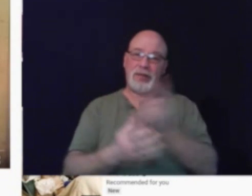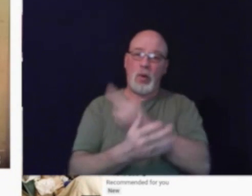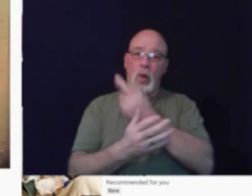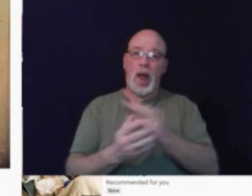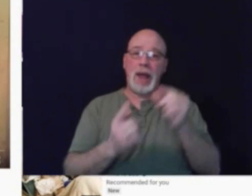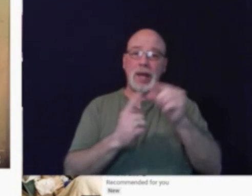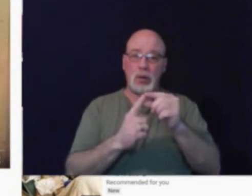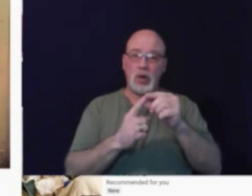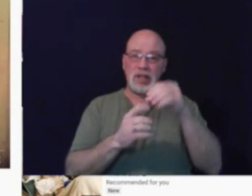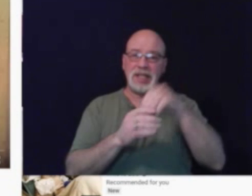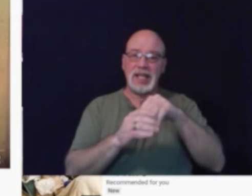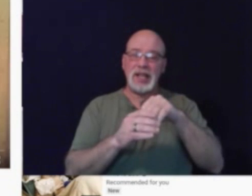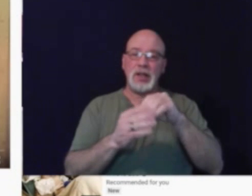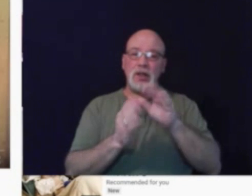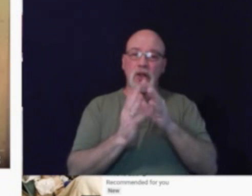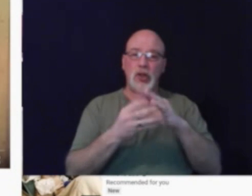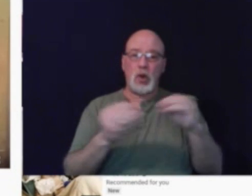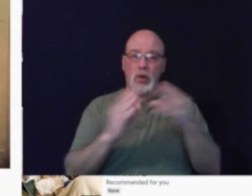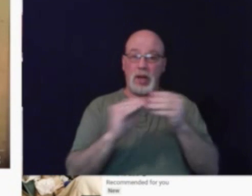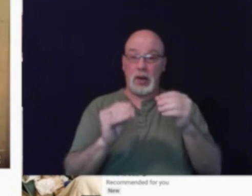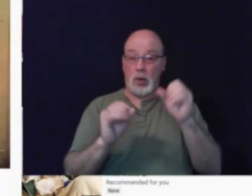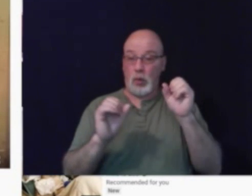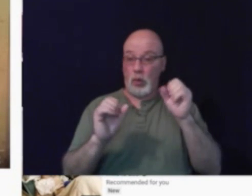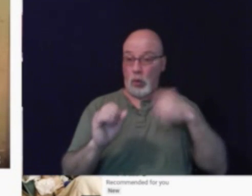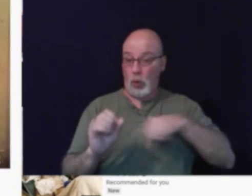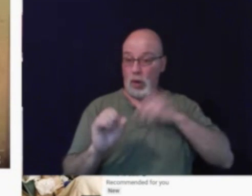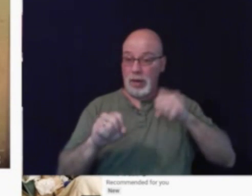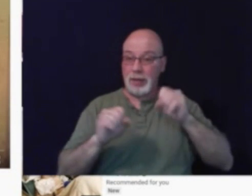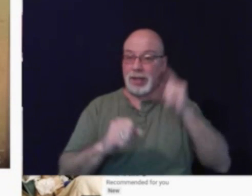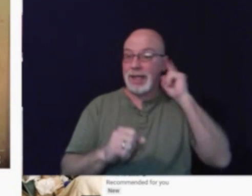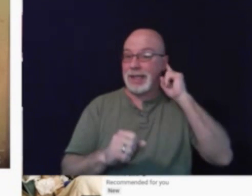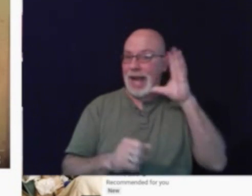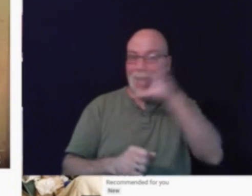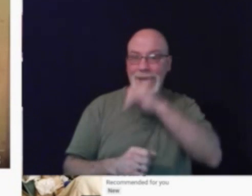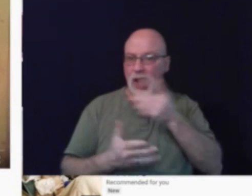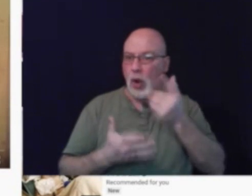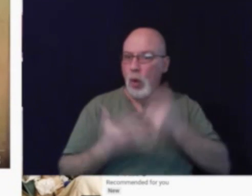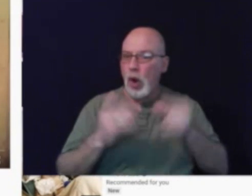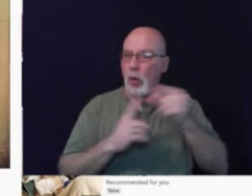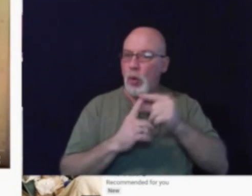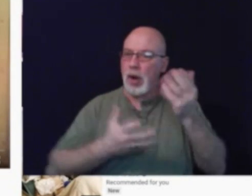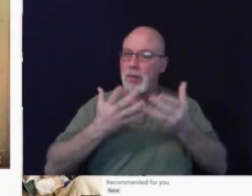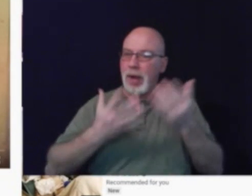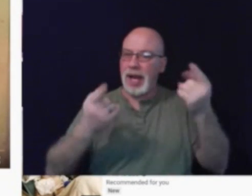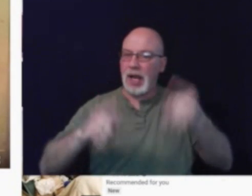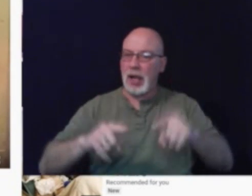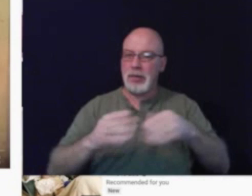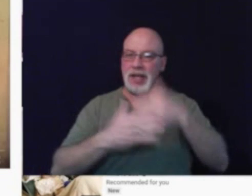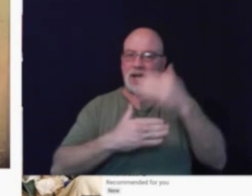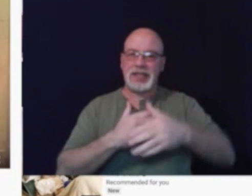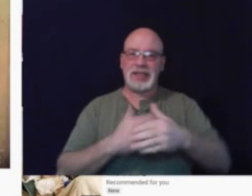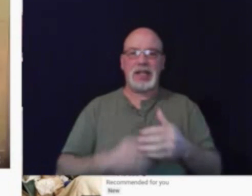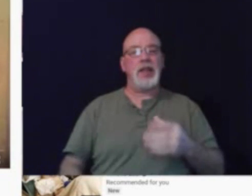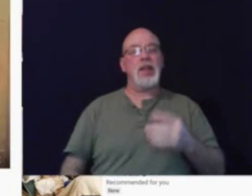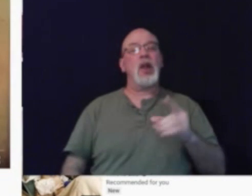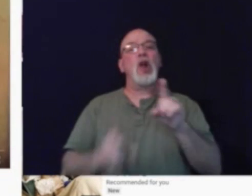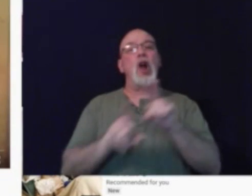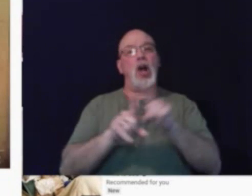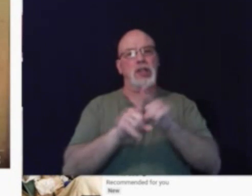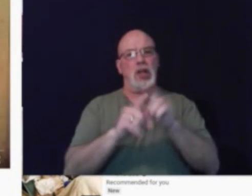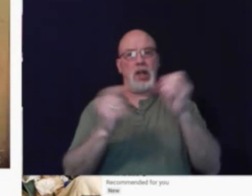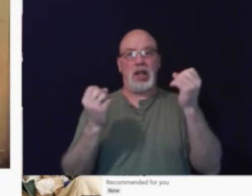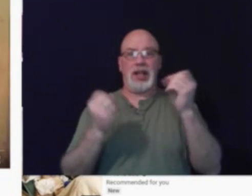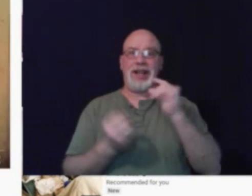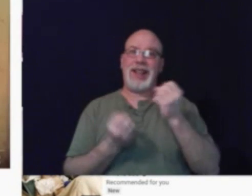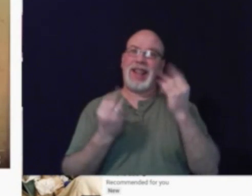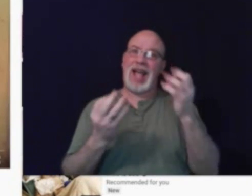so we'll be able to listen and guess what word we think might come next. There are also lots of cool pictures